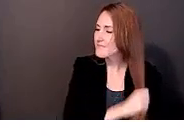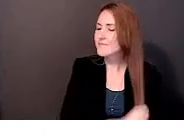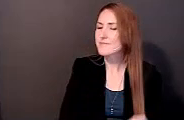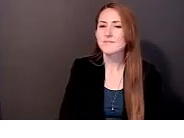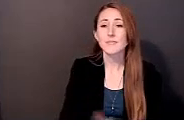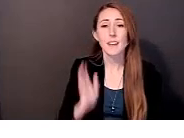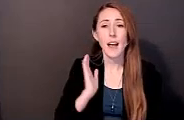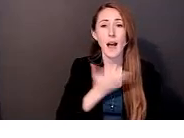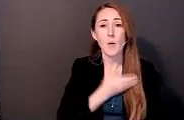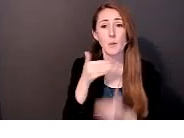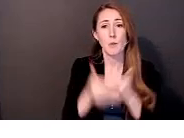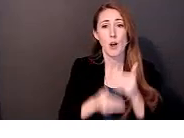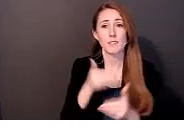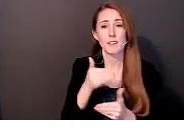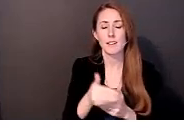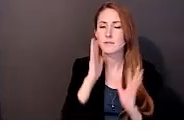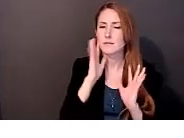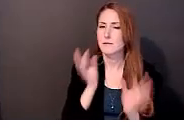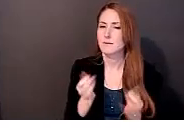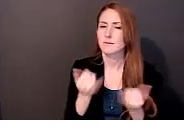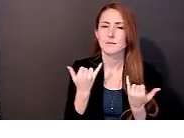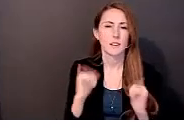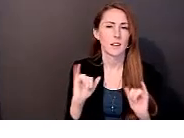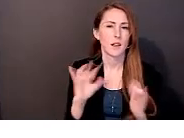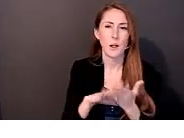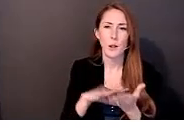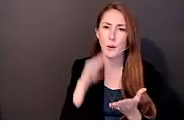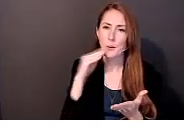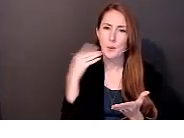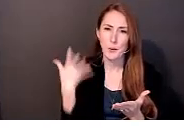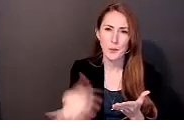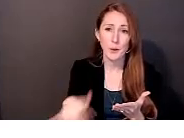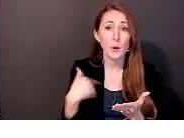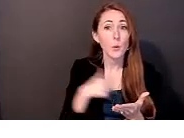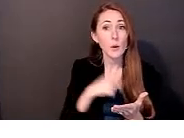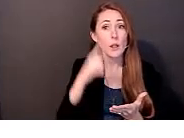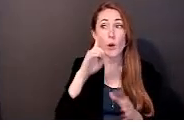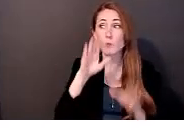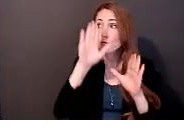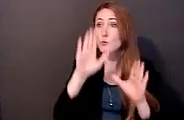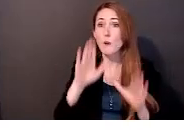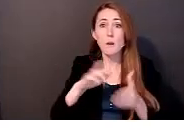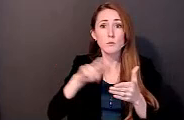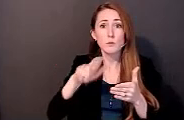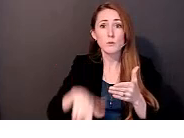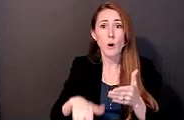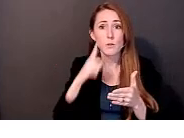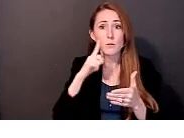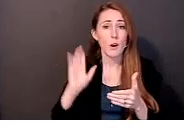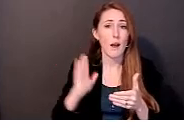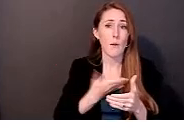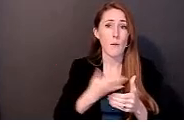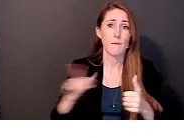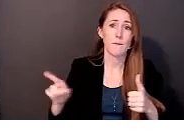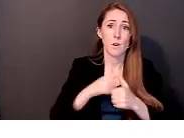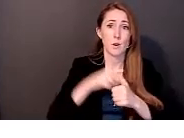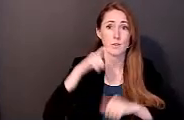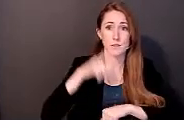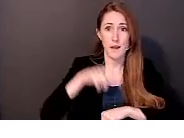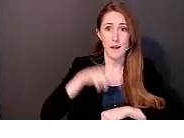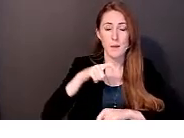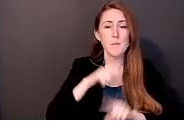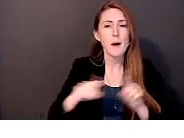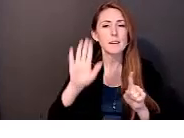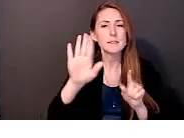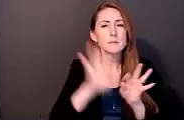definitely still learning. We felt that it was great for our first full go around. One of the biggest things is that we need to shorten the